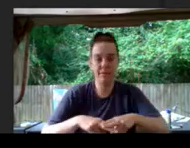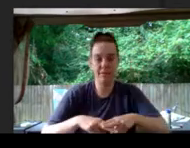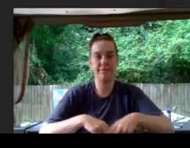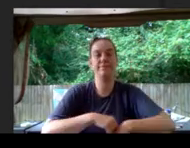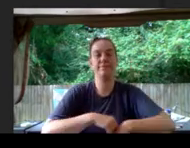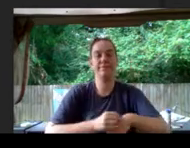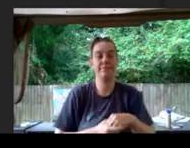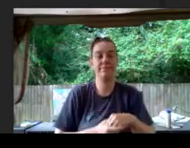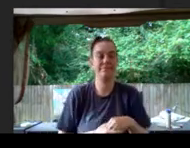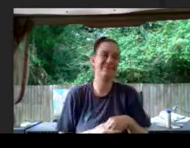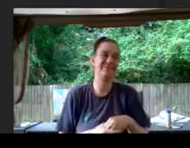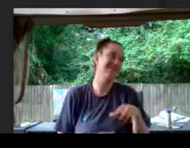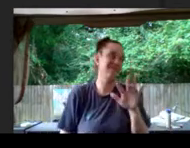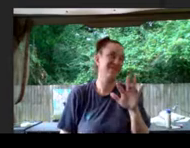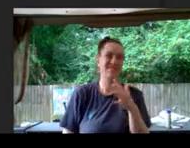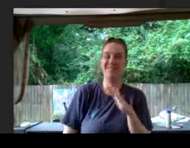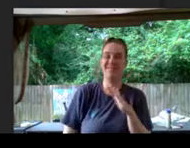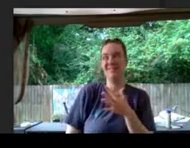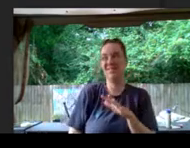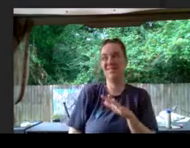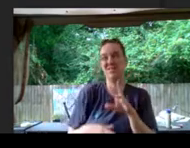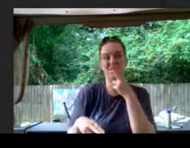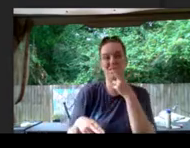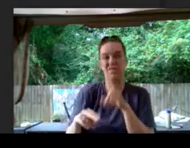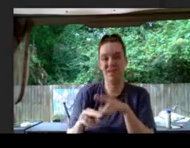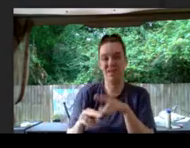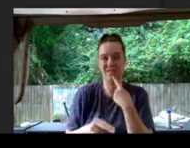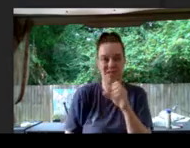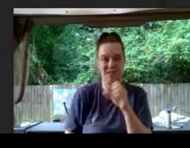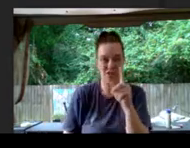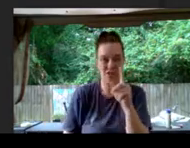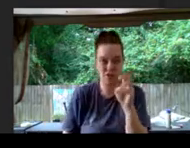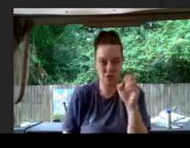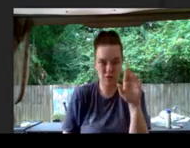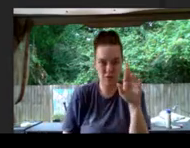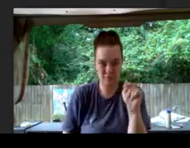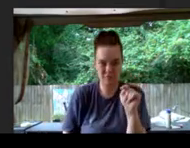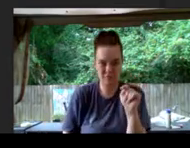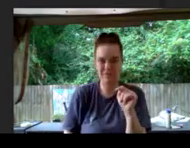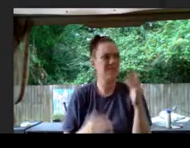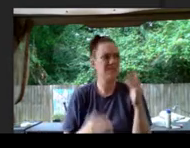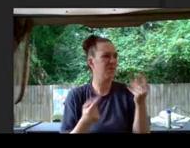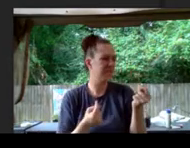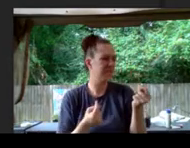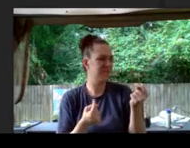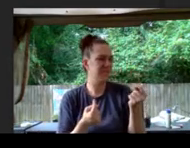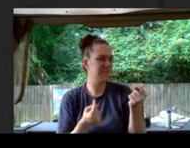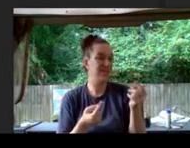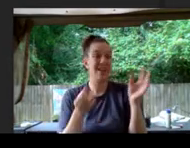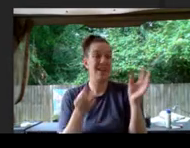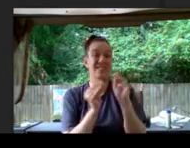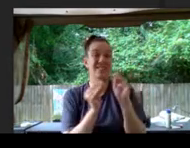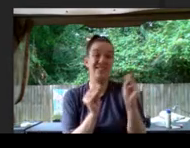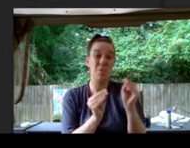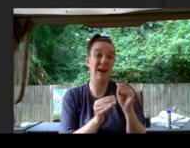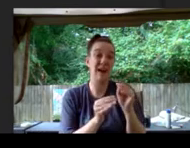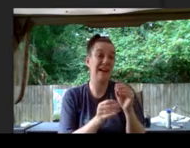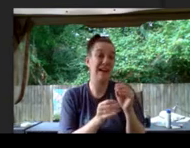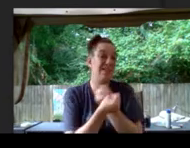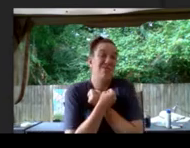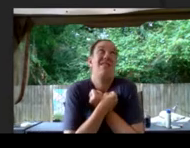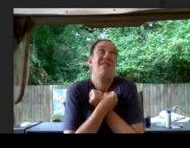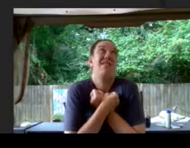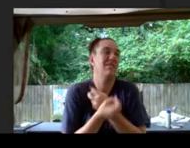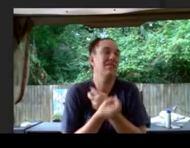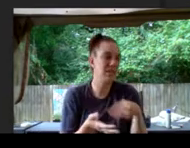Sort of fun, said Stuart. What? Said Holly. I mean, nobody loves the dance.